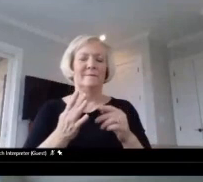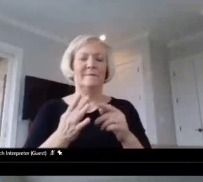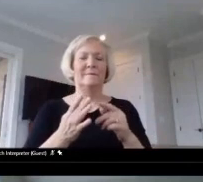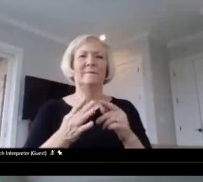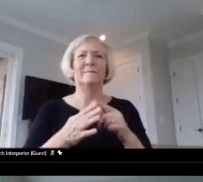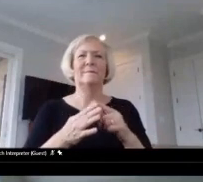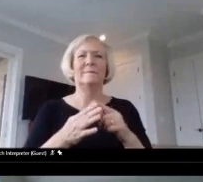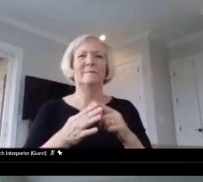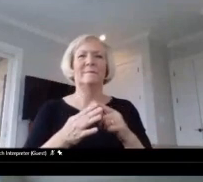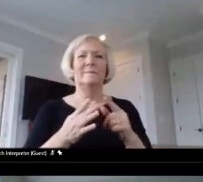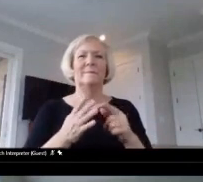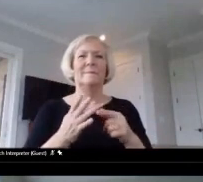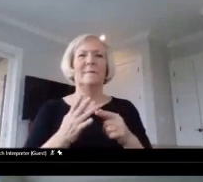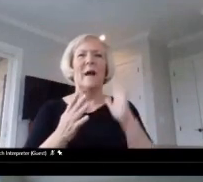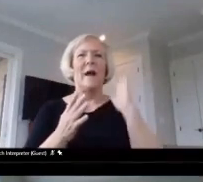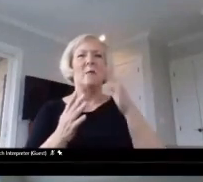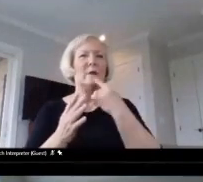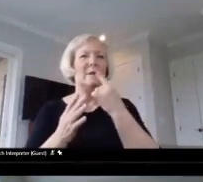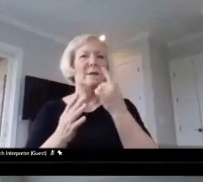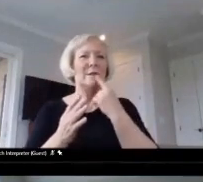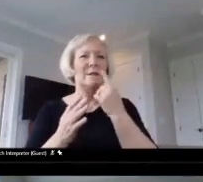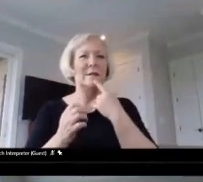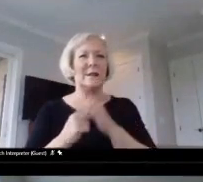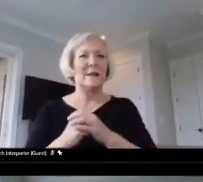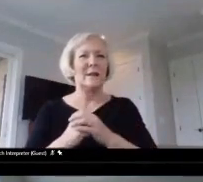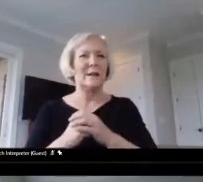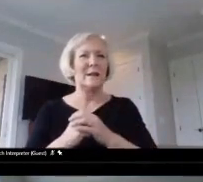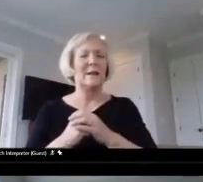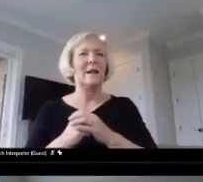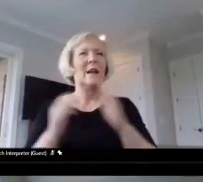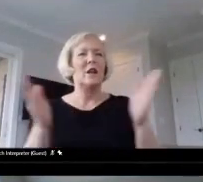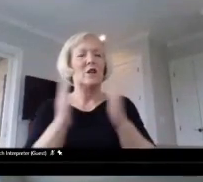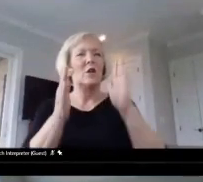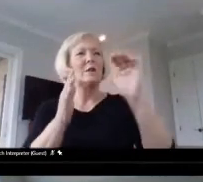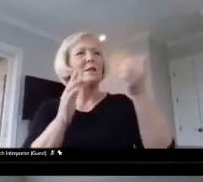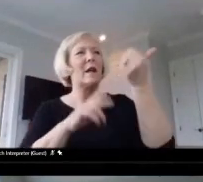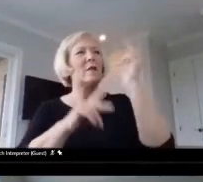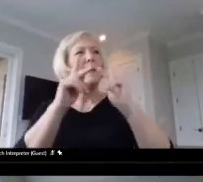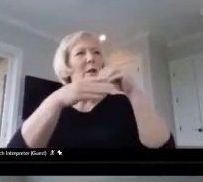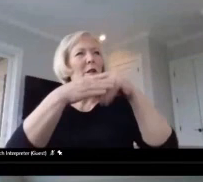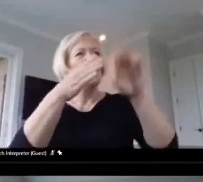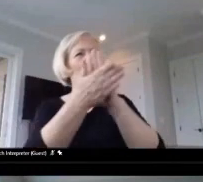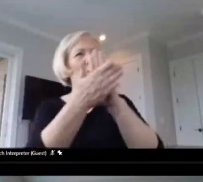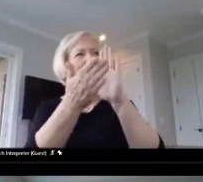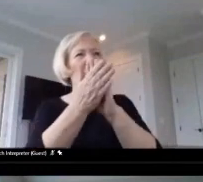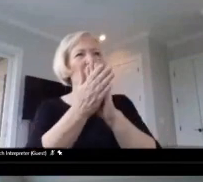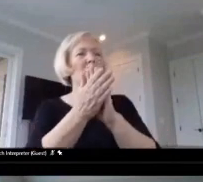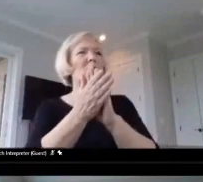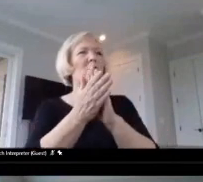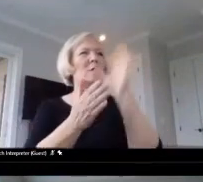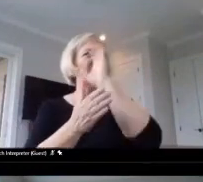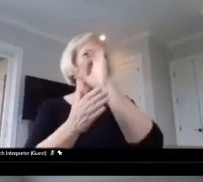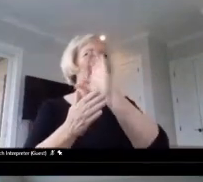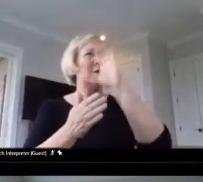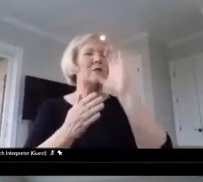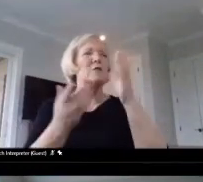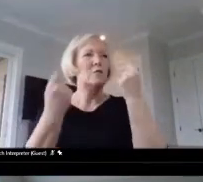I would say encourage others to seek National Board certification in your school and in your personal communities.